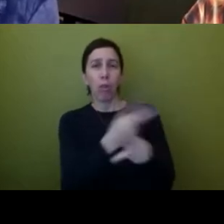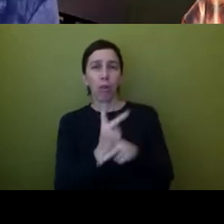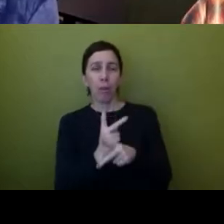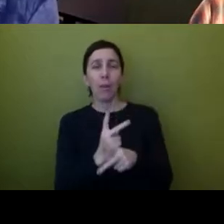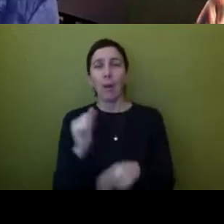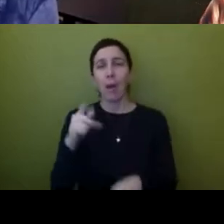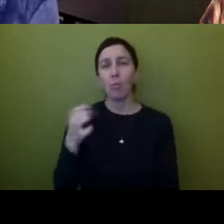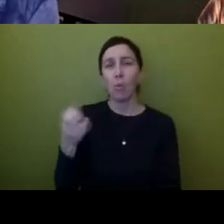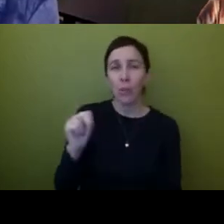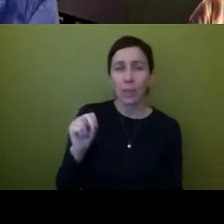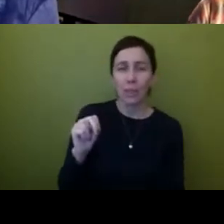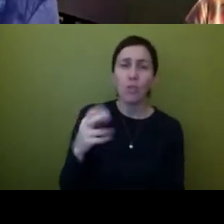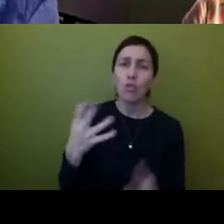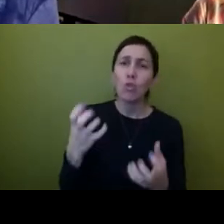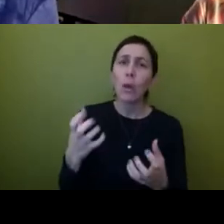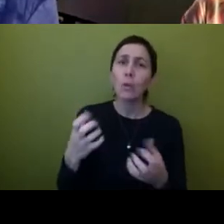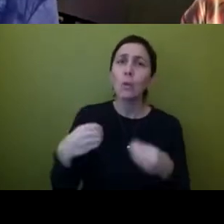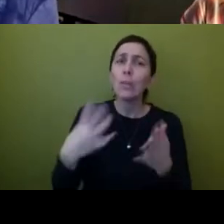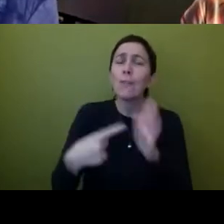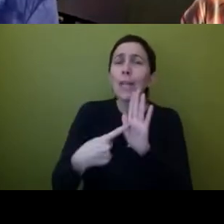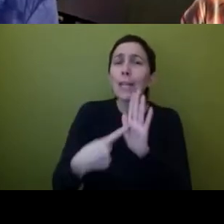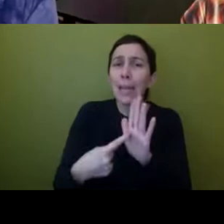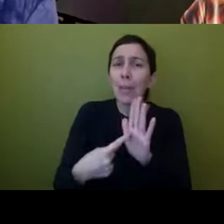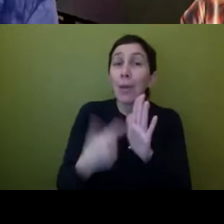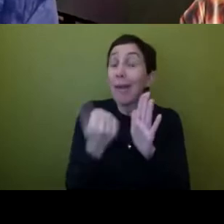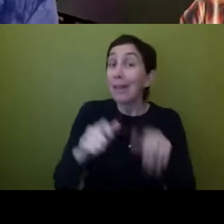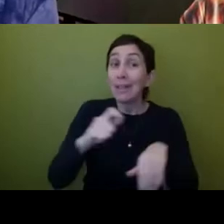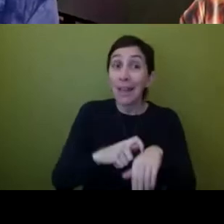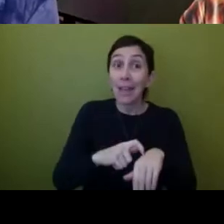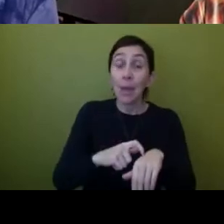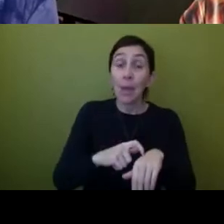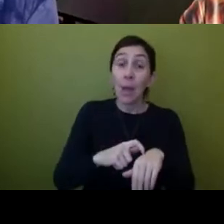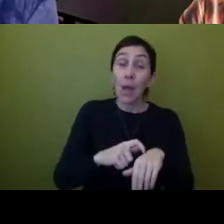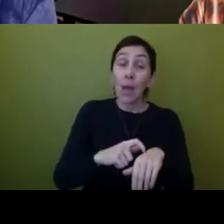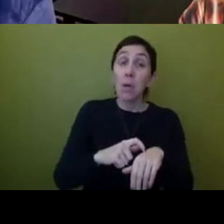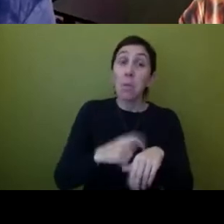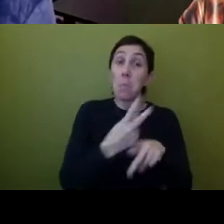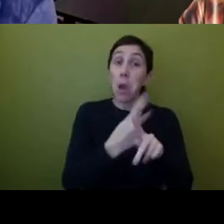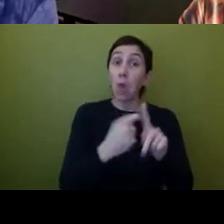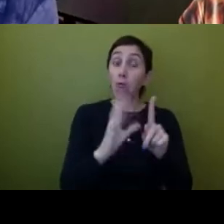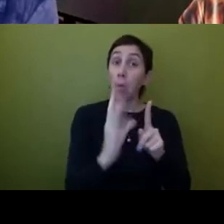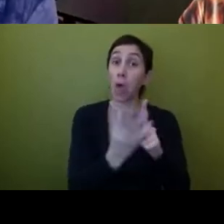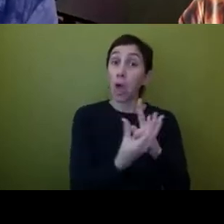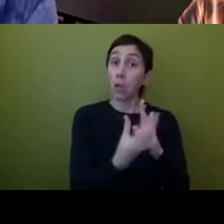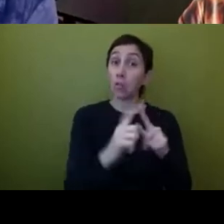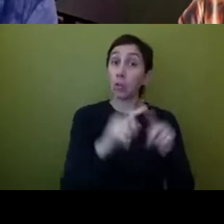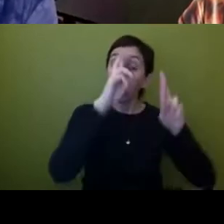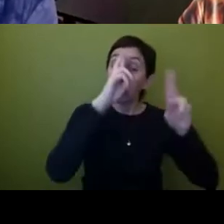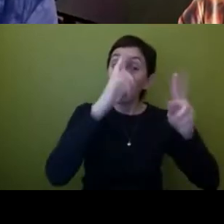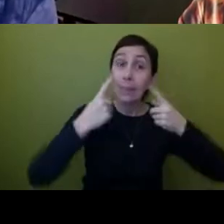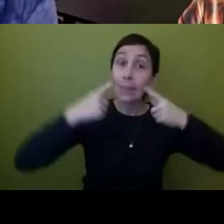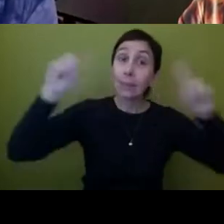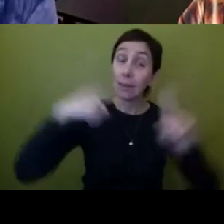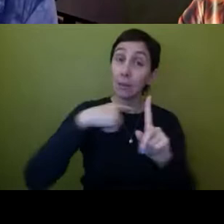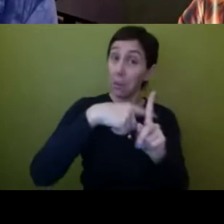anybody would like to cite in terms of that they think were really successfully done in terms of really sort of engaging the community because i think we can all agree